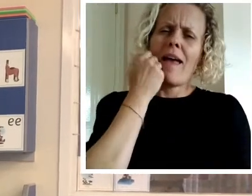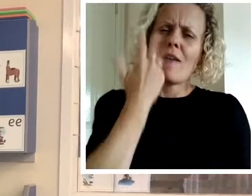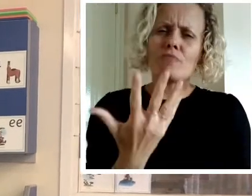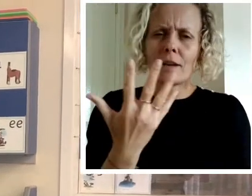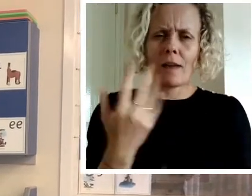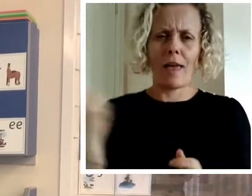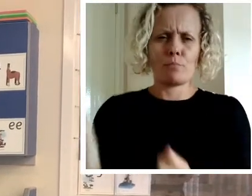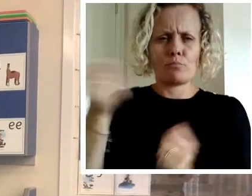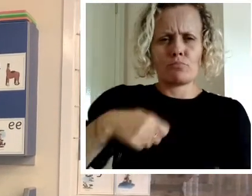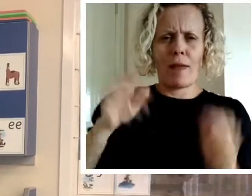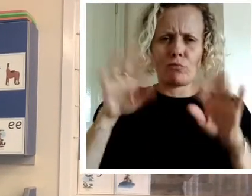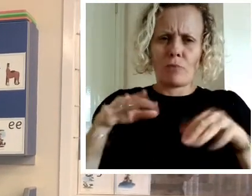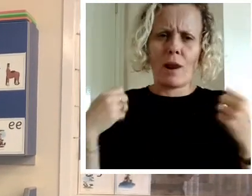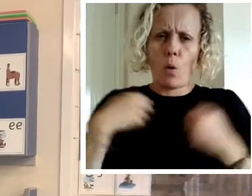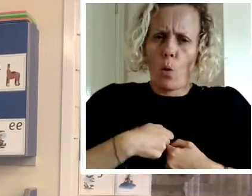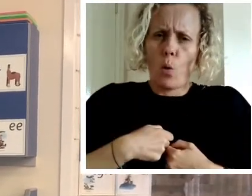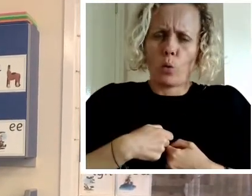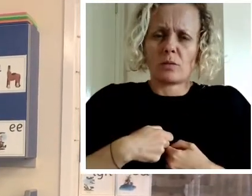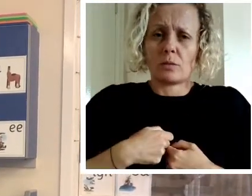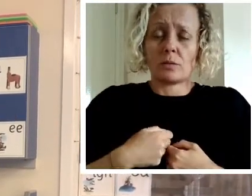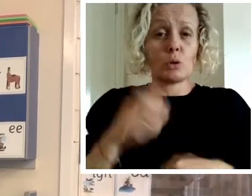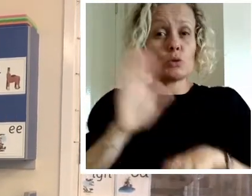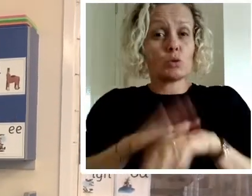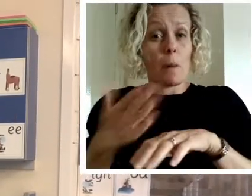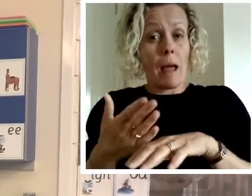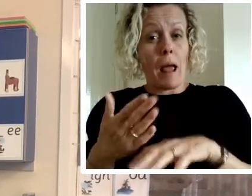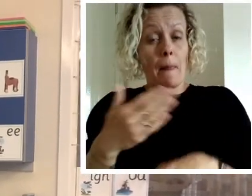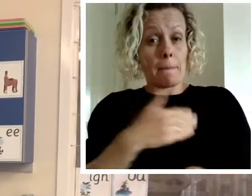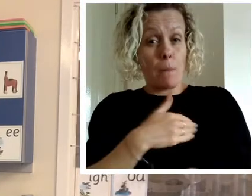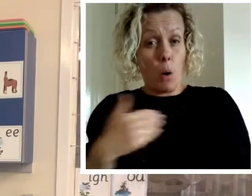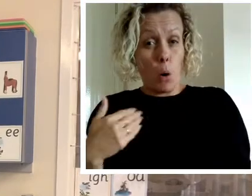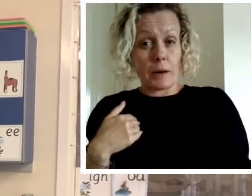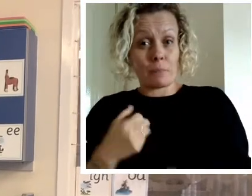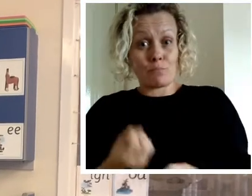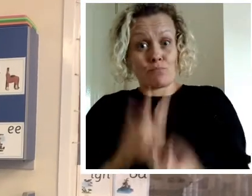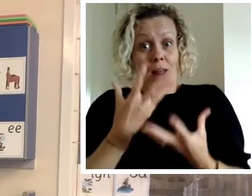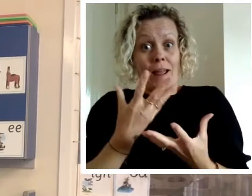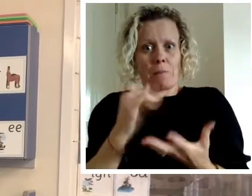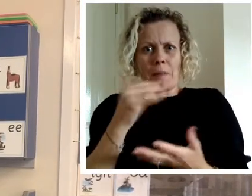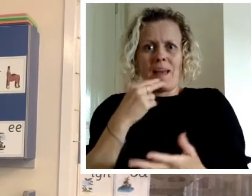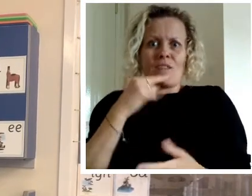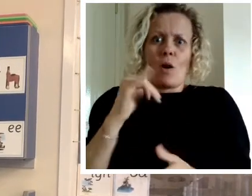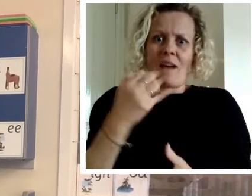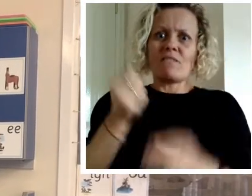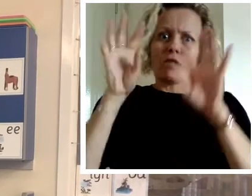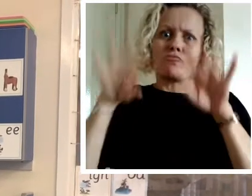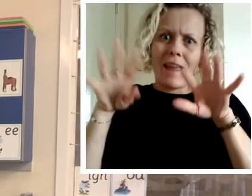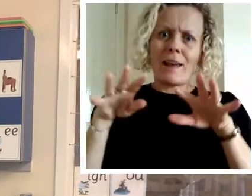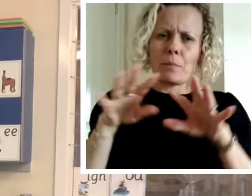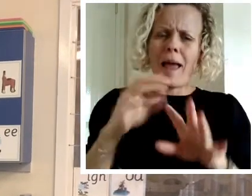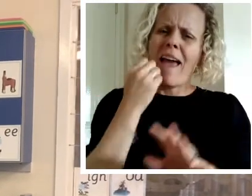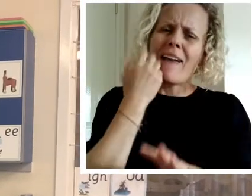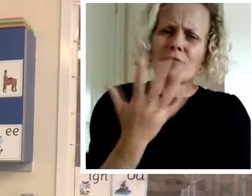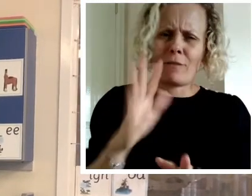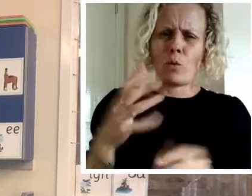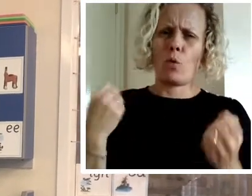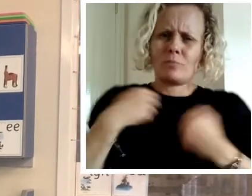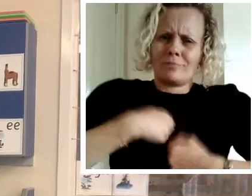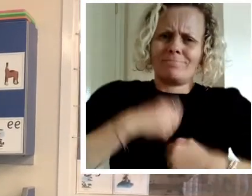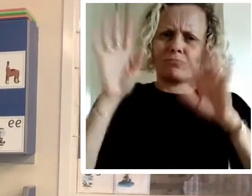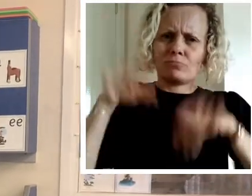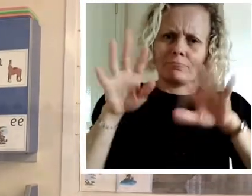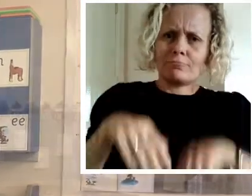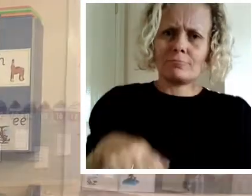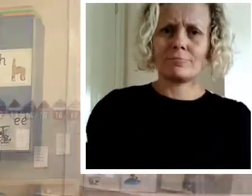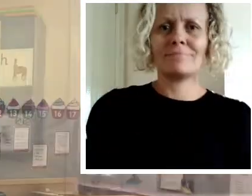bring a raincoat every day because even if it's bright in the morning it might be wet later on and we will be going outside every day.